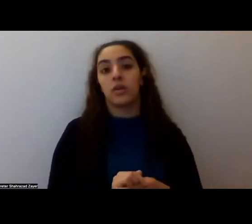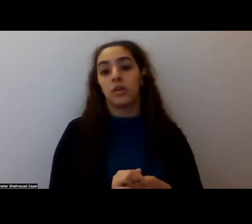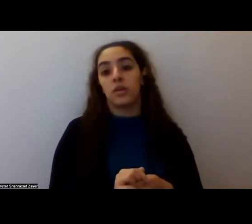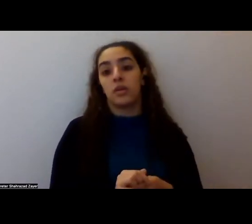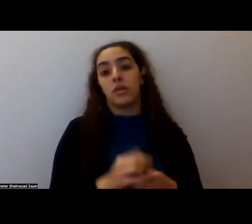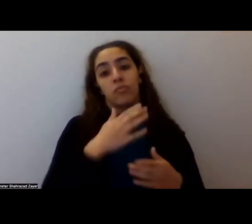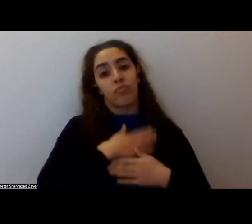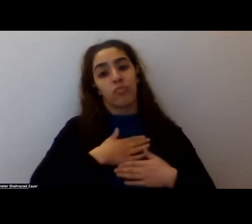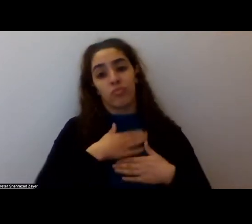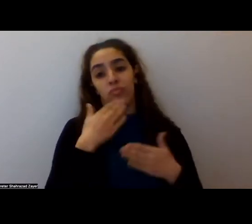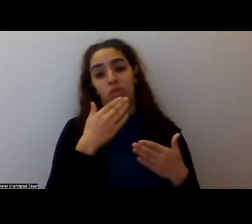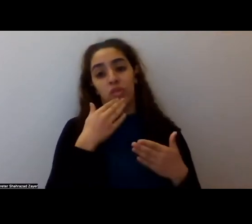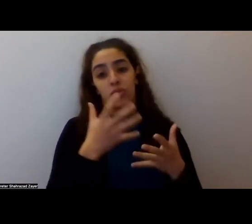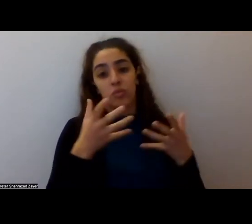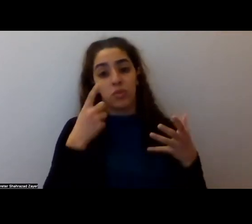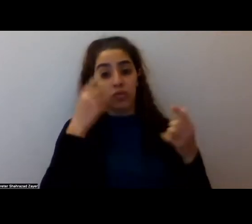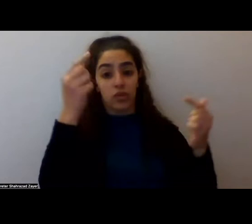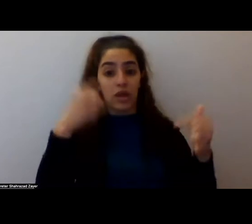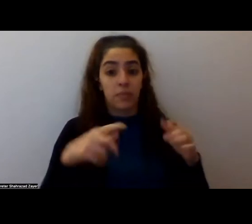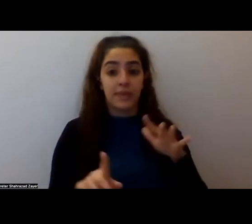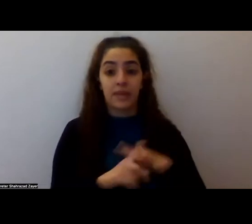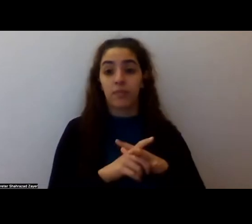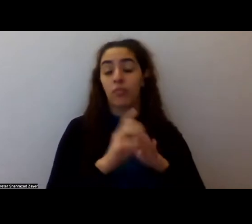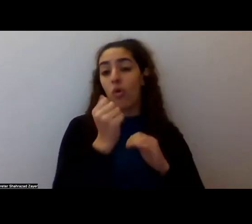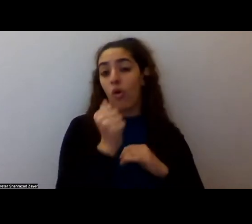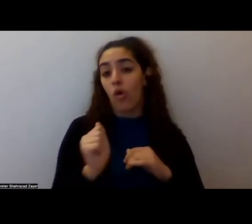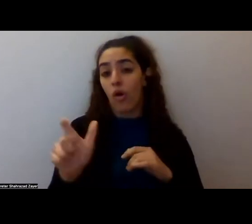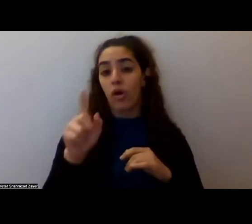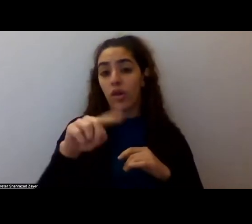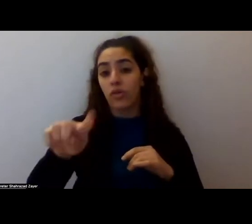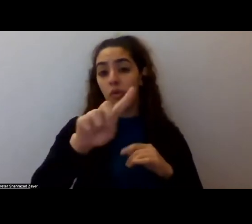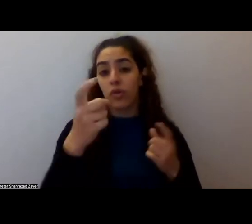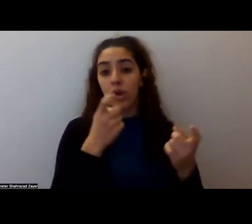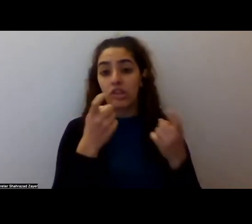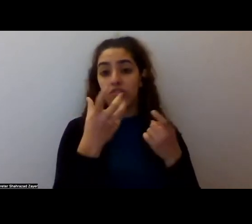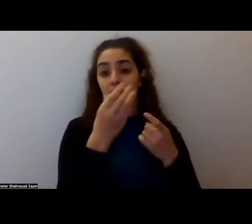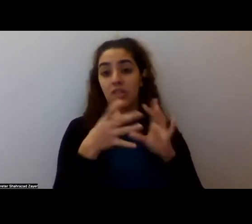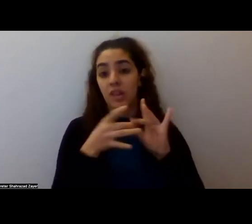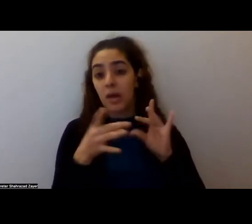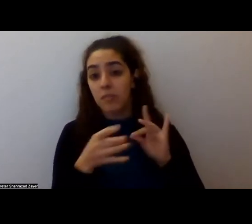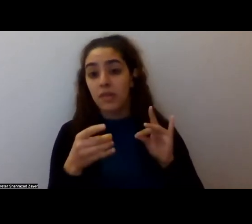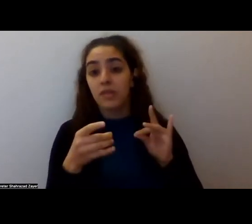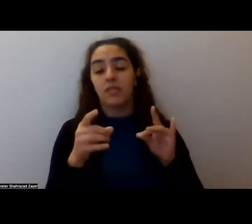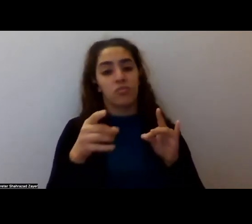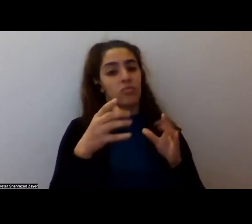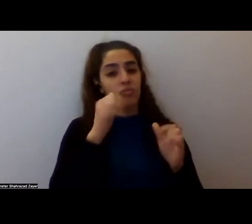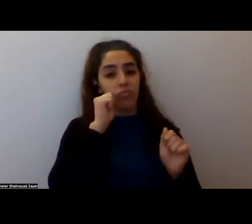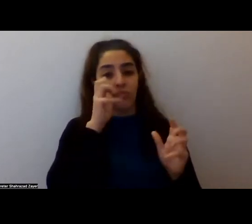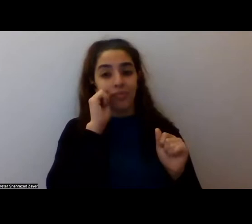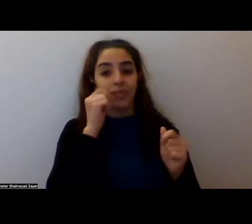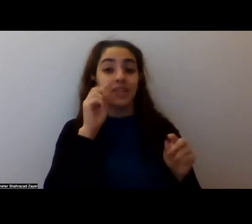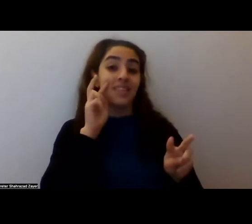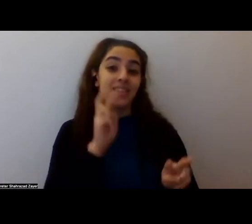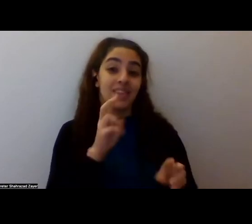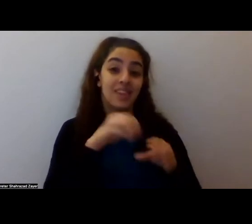appreciate everyone being here for your, all your questions and input, um, and, and the back and forth in the chat was great to see. Um,